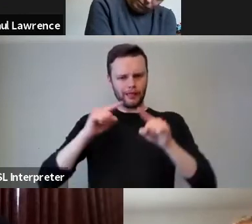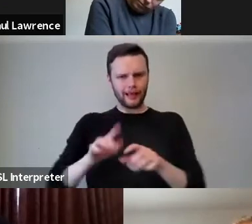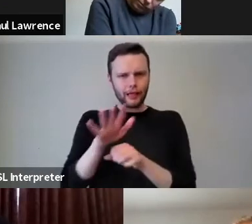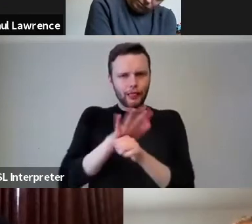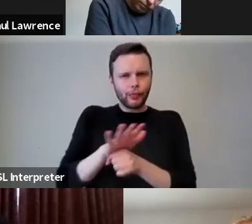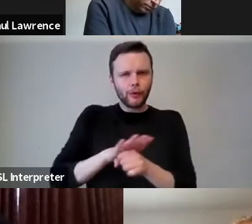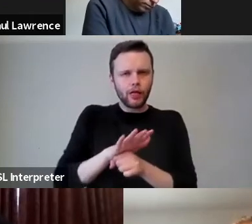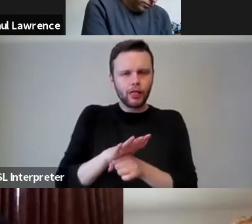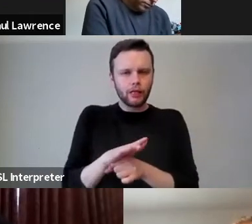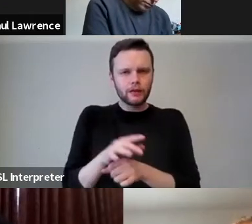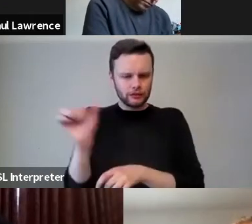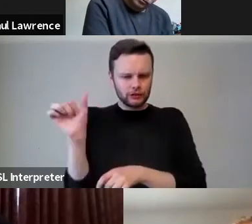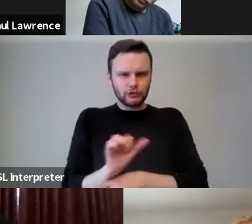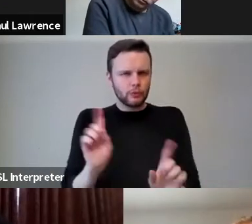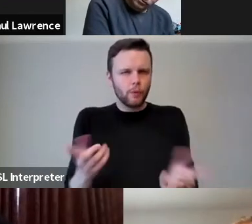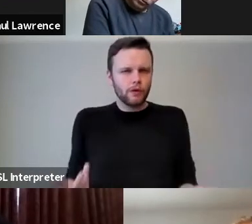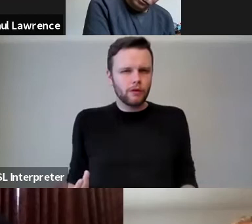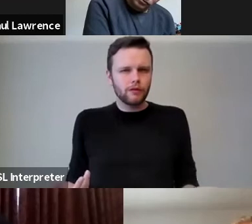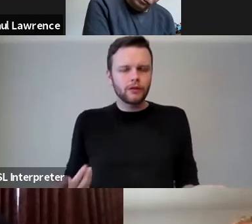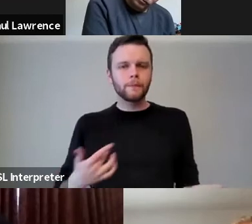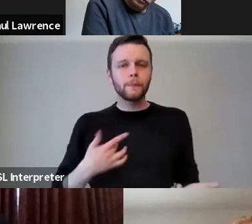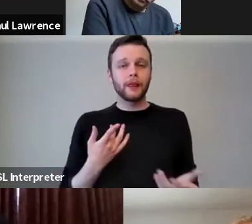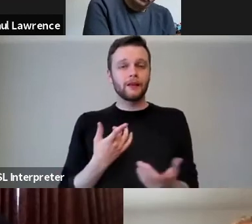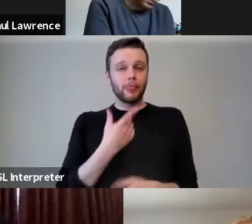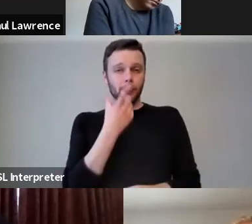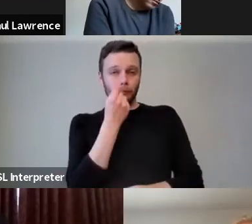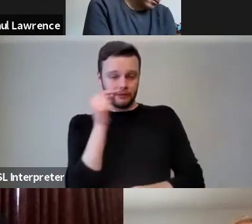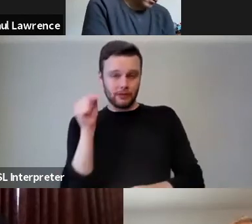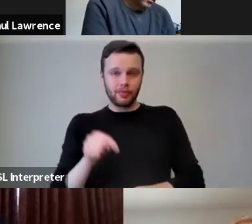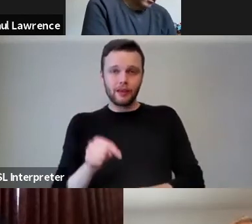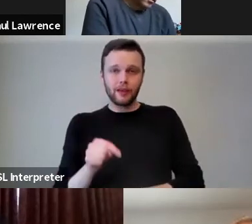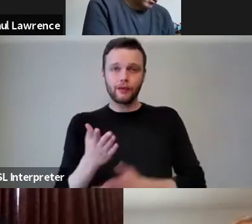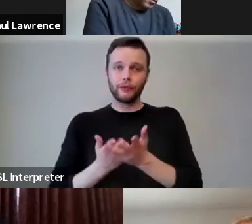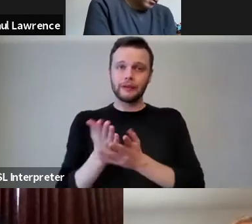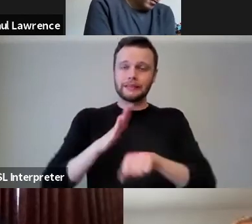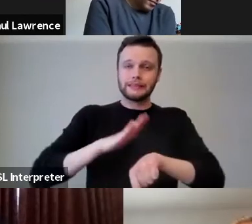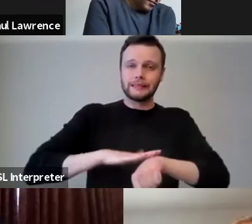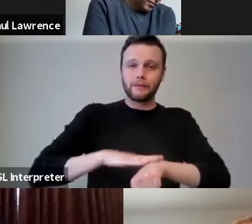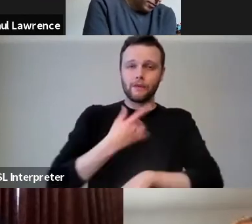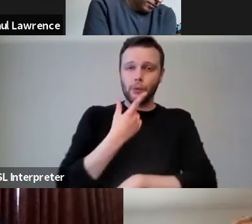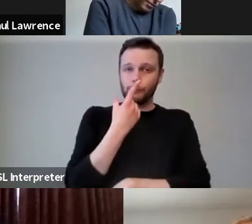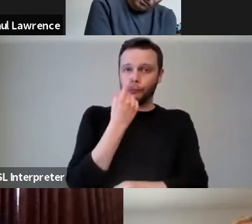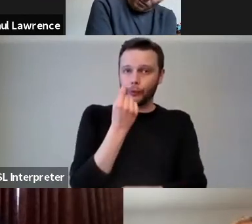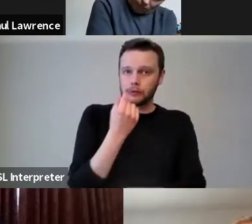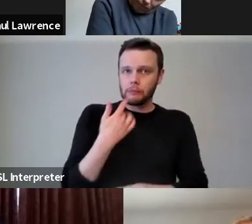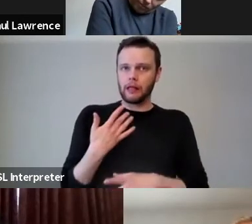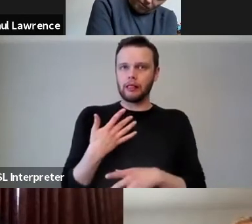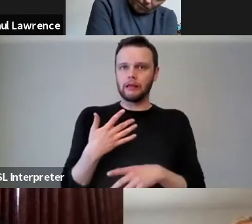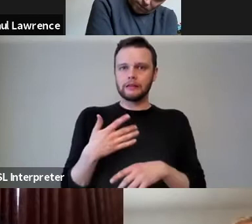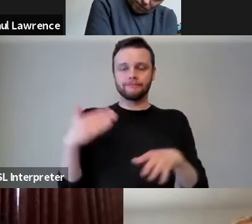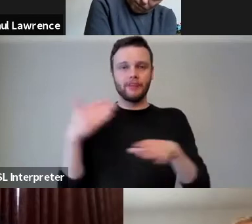can and should be. And I think the potential there in a time of potentially significant unemployment